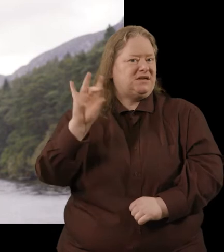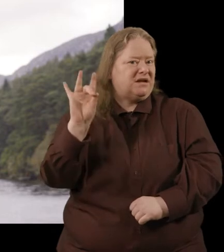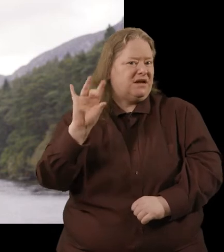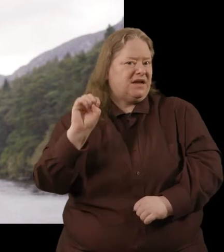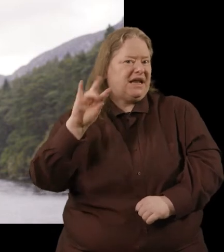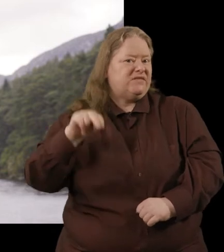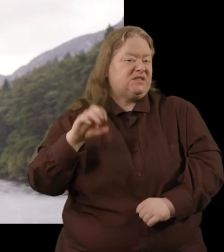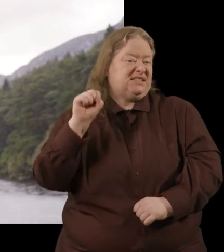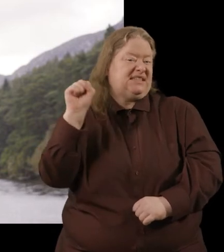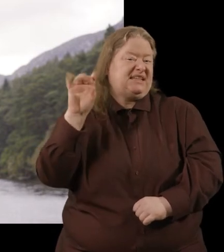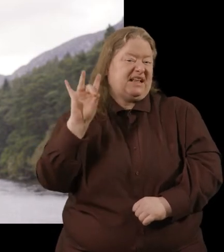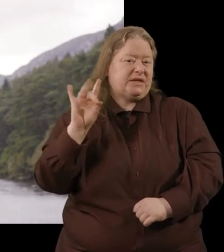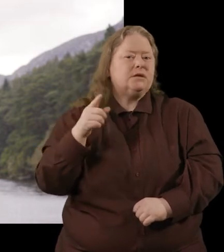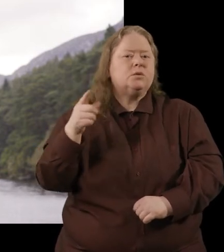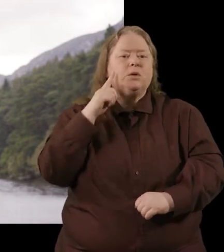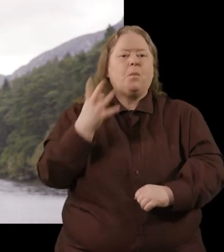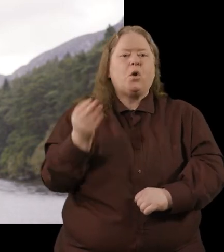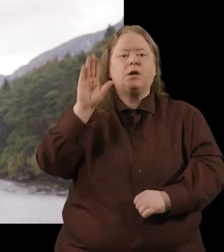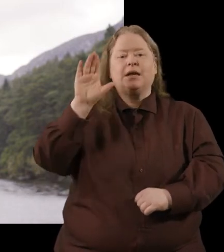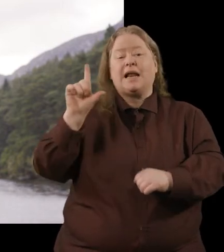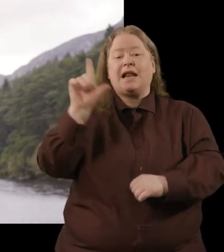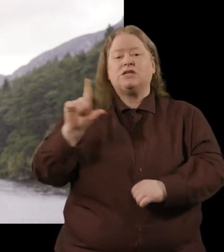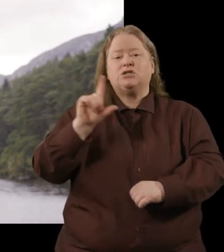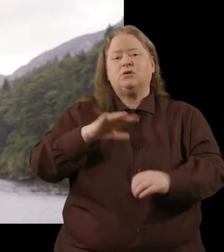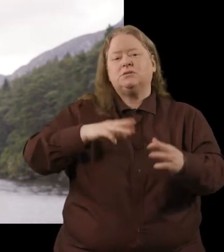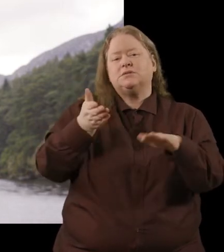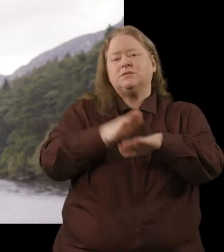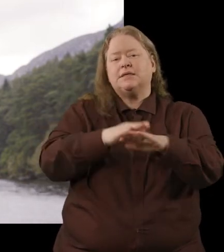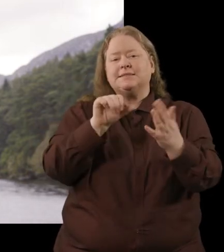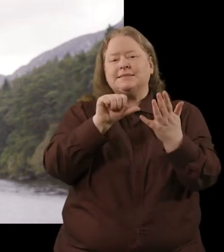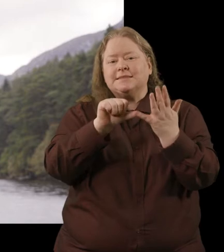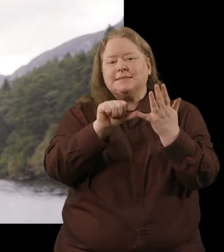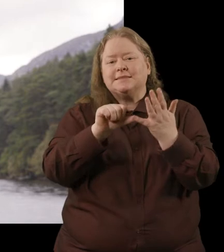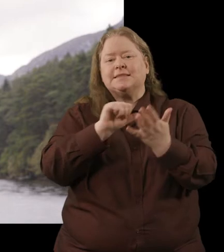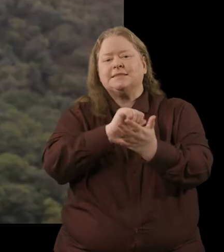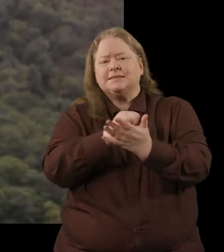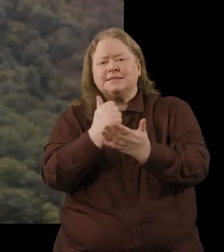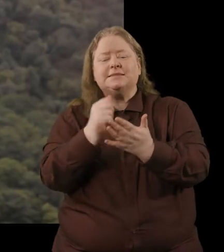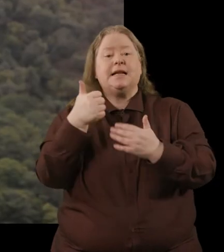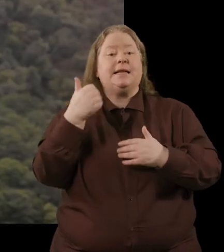According to the early Irish annals, he was born in Leinster and died in 618 AD.